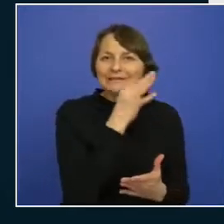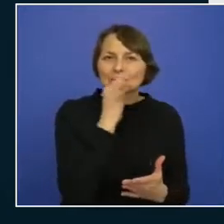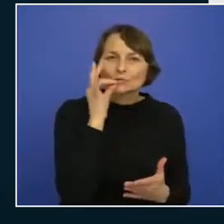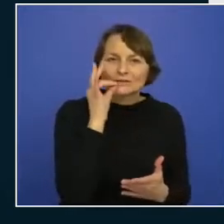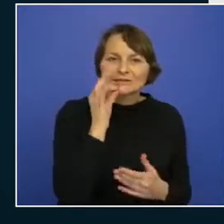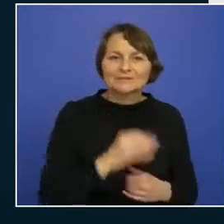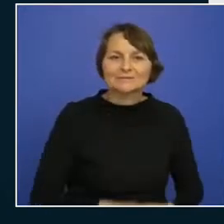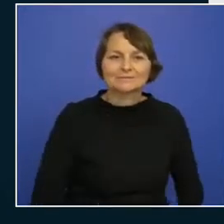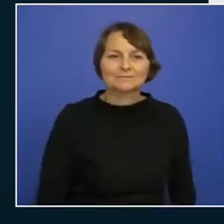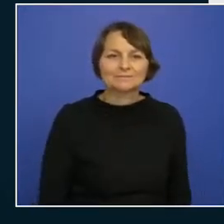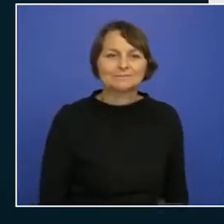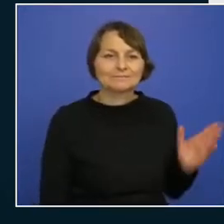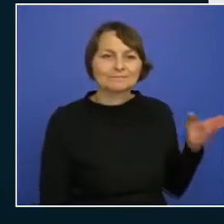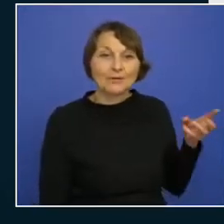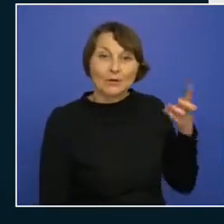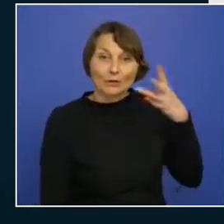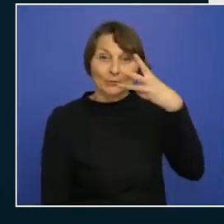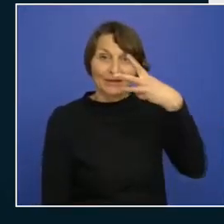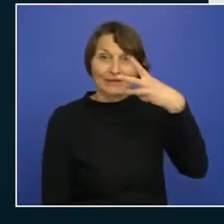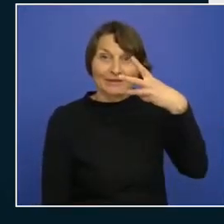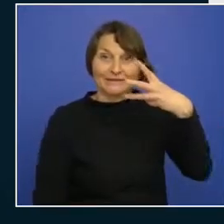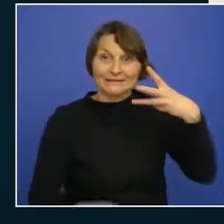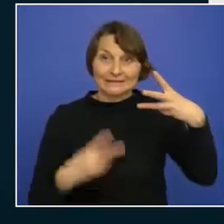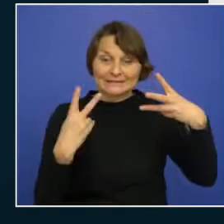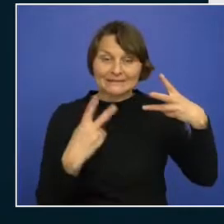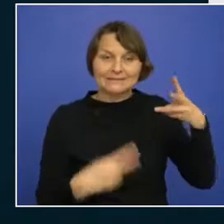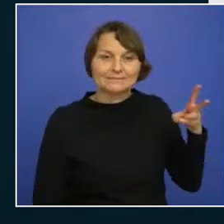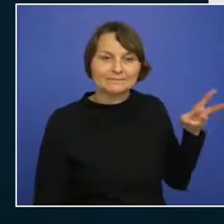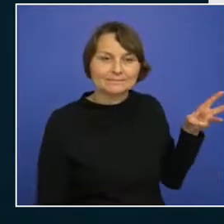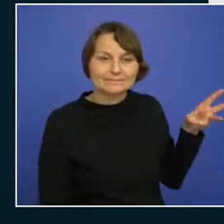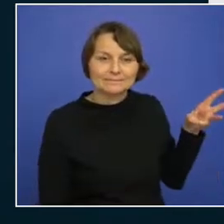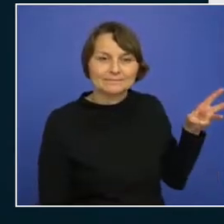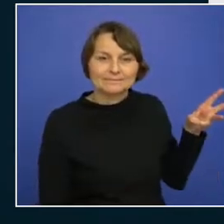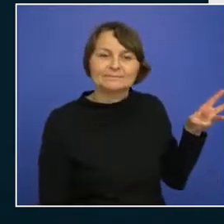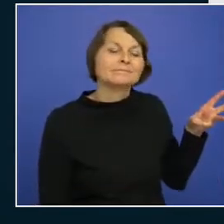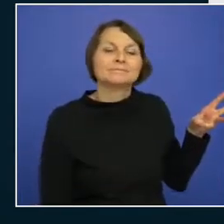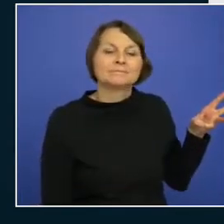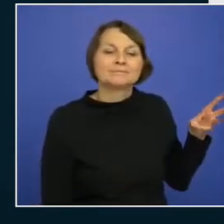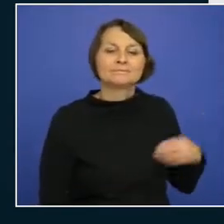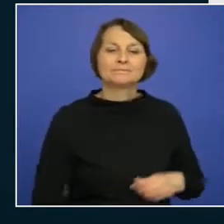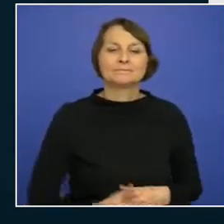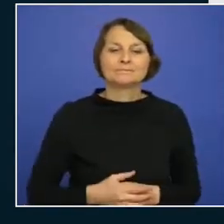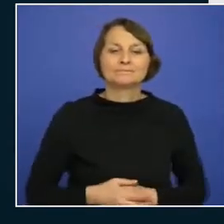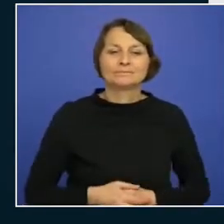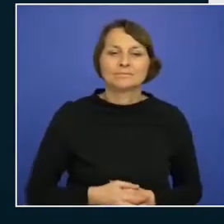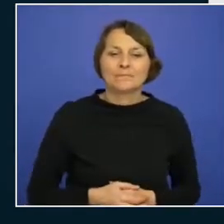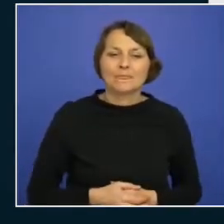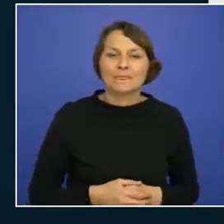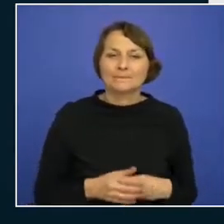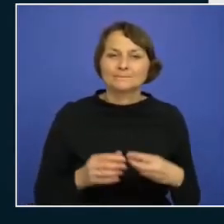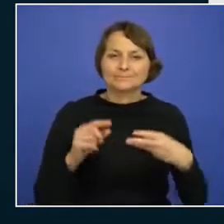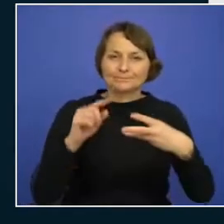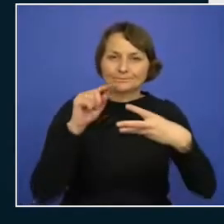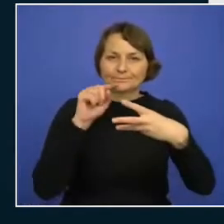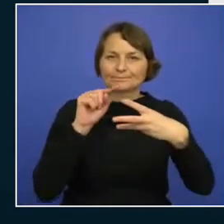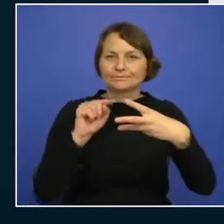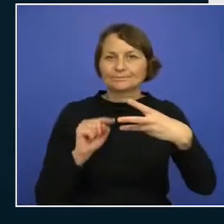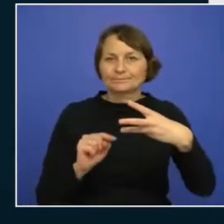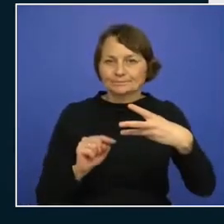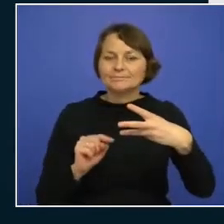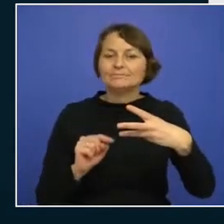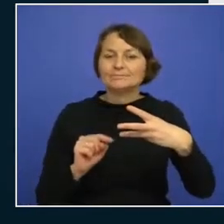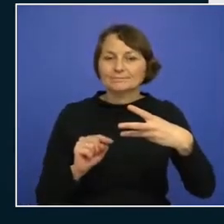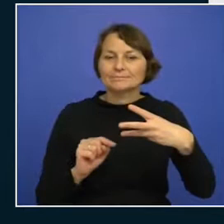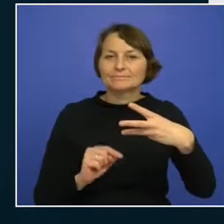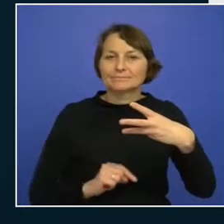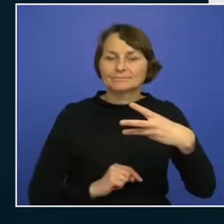you'll see three secrets here the SQL connection string and the SQL admin username and SQL admin password that